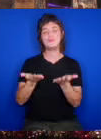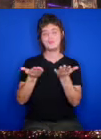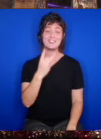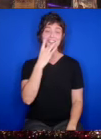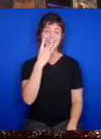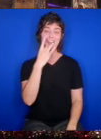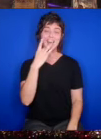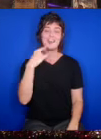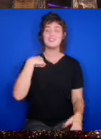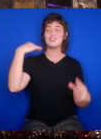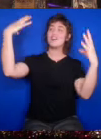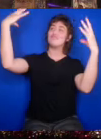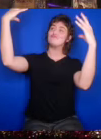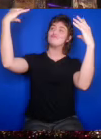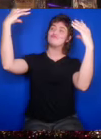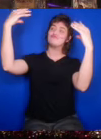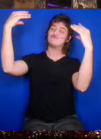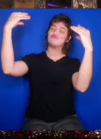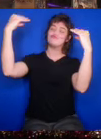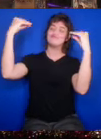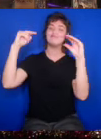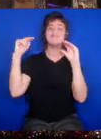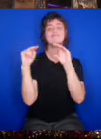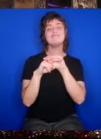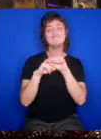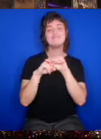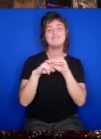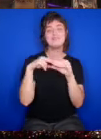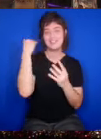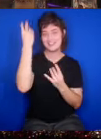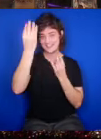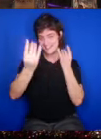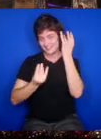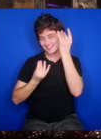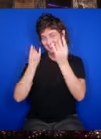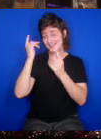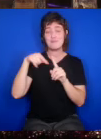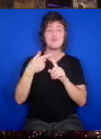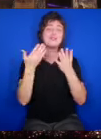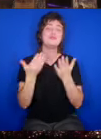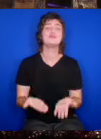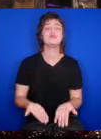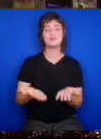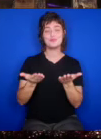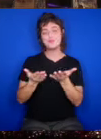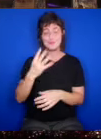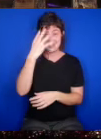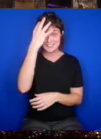dip the lights and think about you. Spend